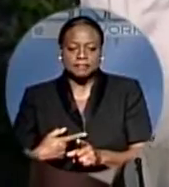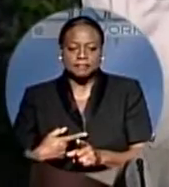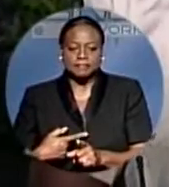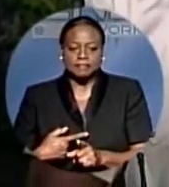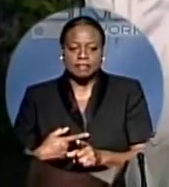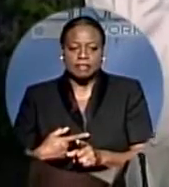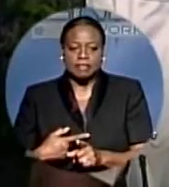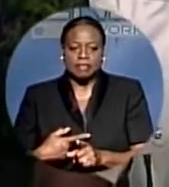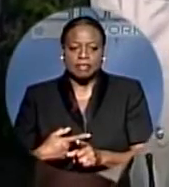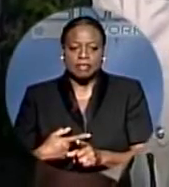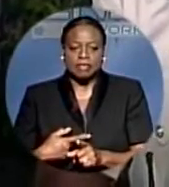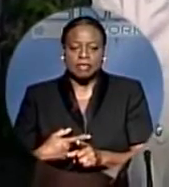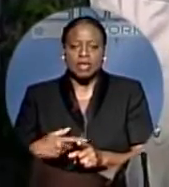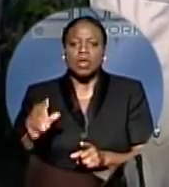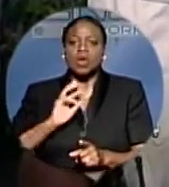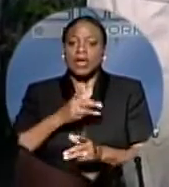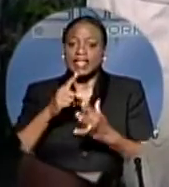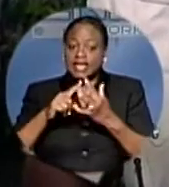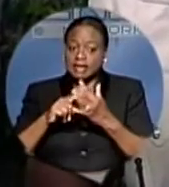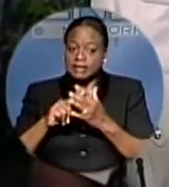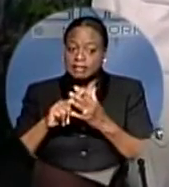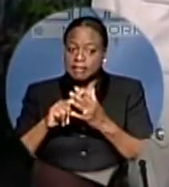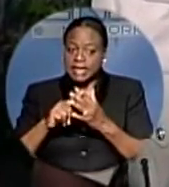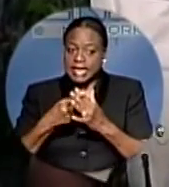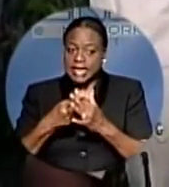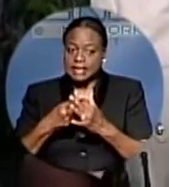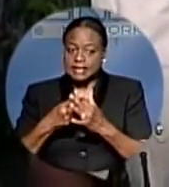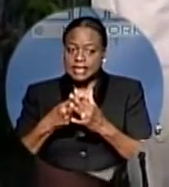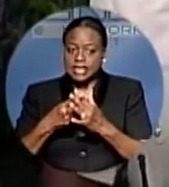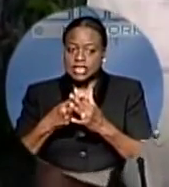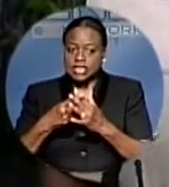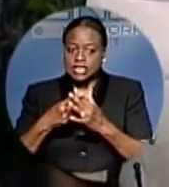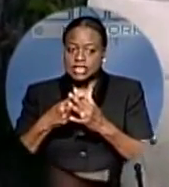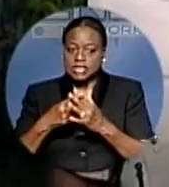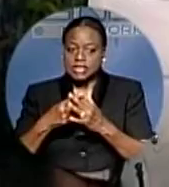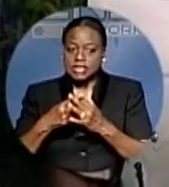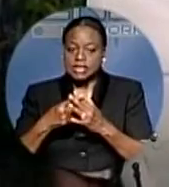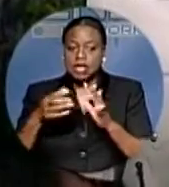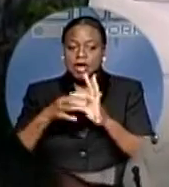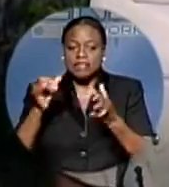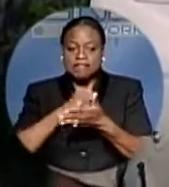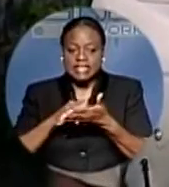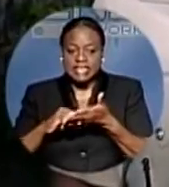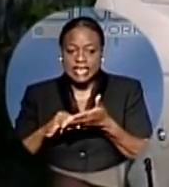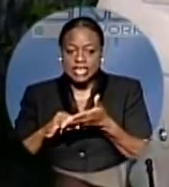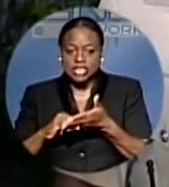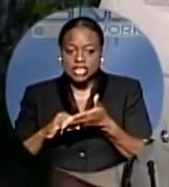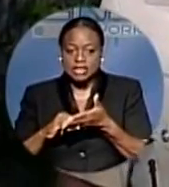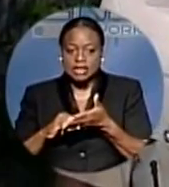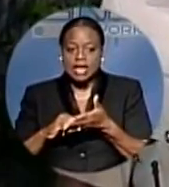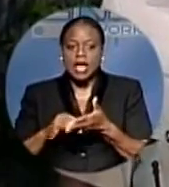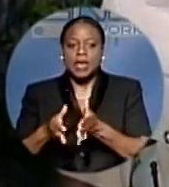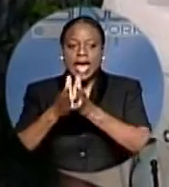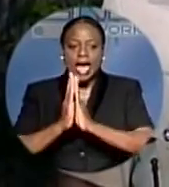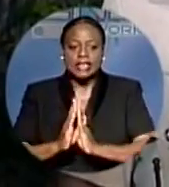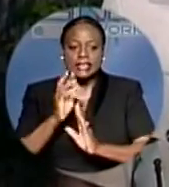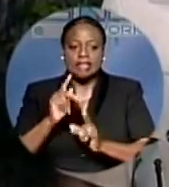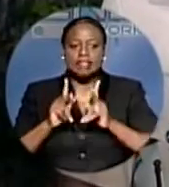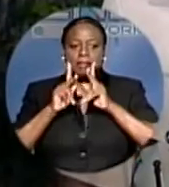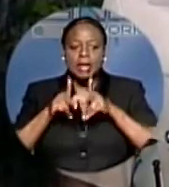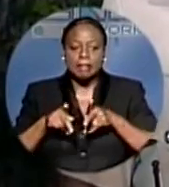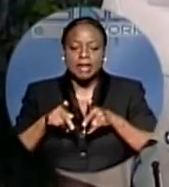We are at the initial stage of our investigation, and we are appealing to members of the public who might have seen something,